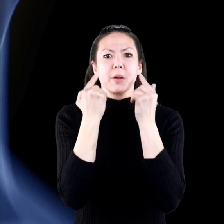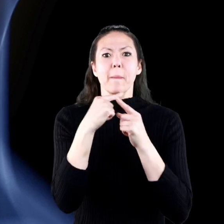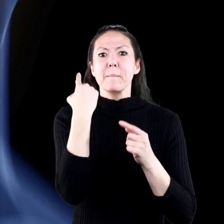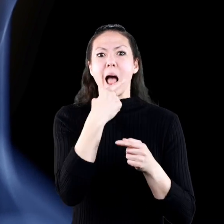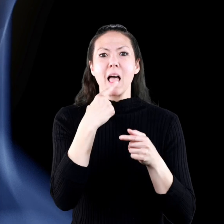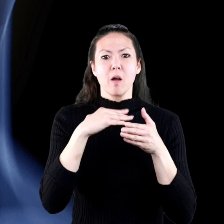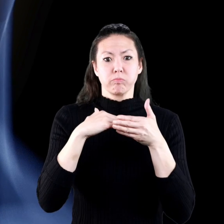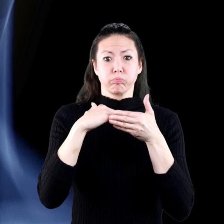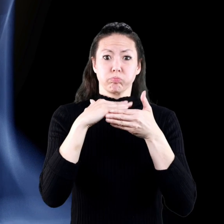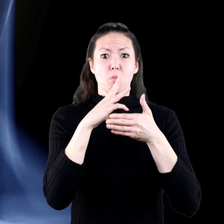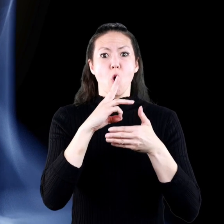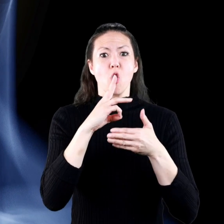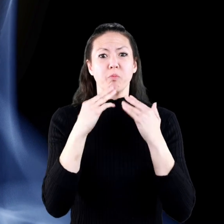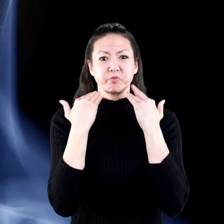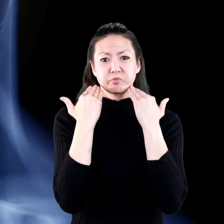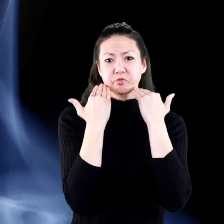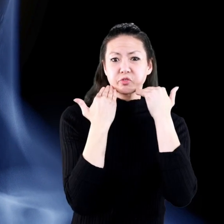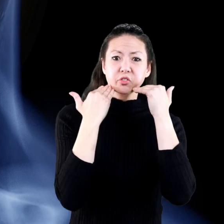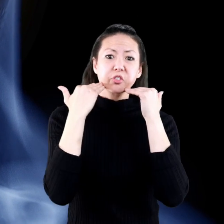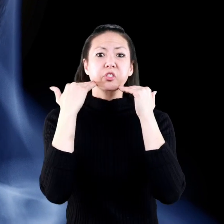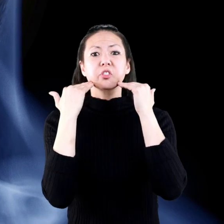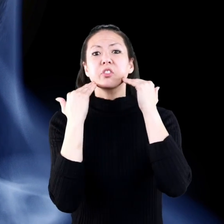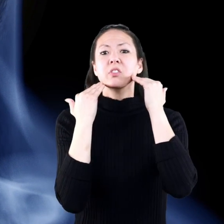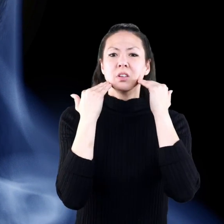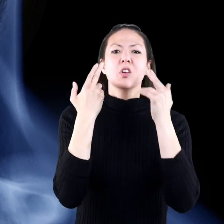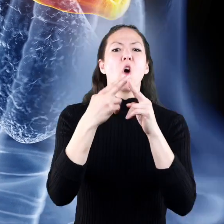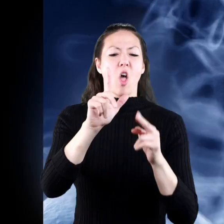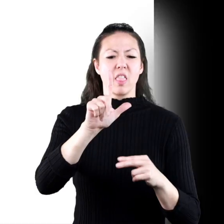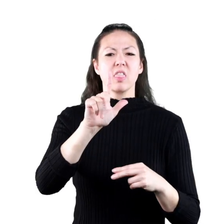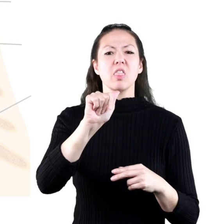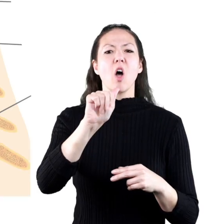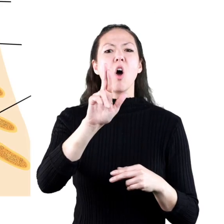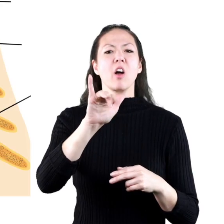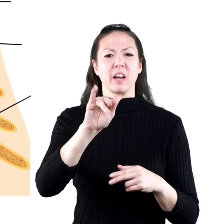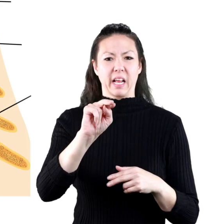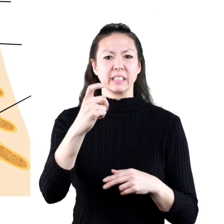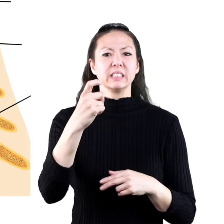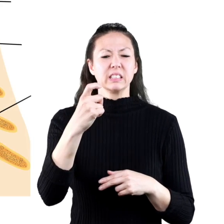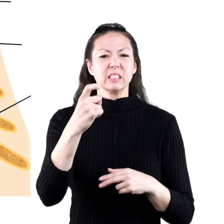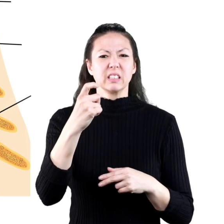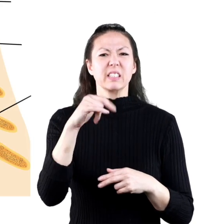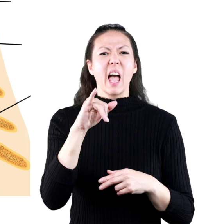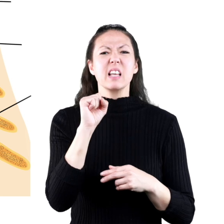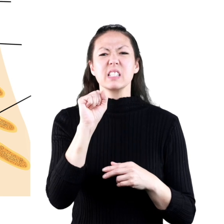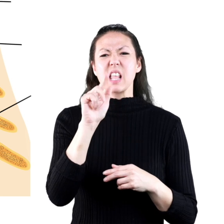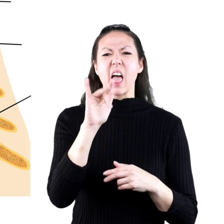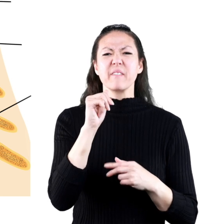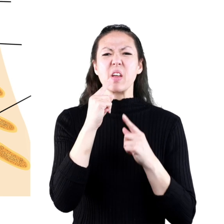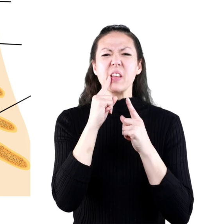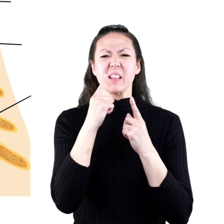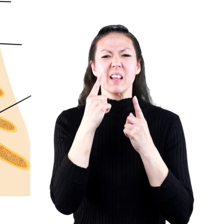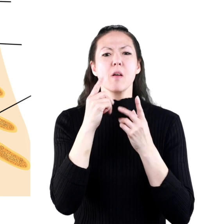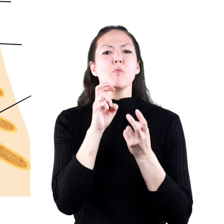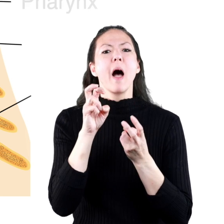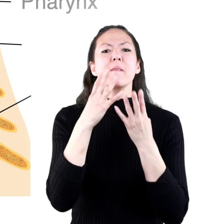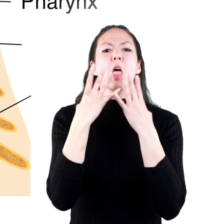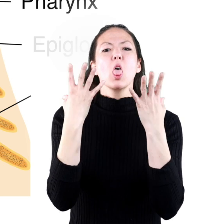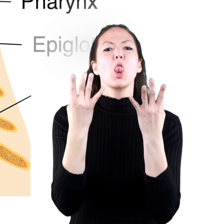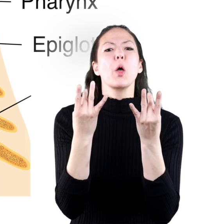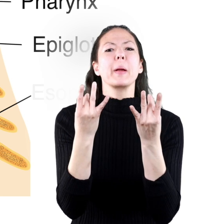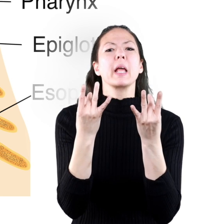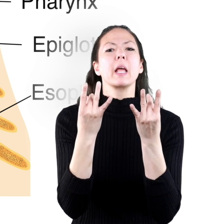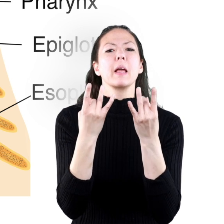fills your mouth and runs down the back of your throat. An area called the larynx. As saliva travels, it